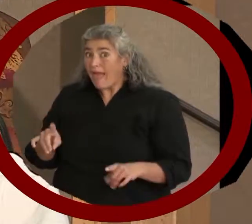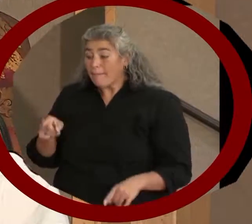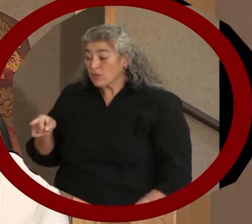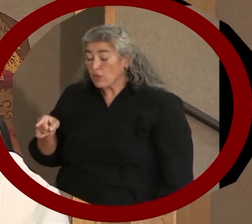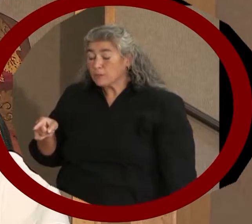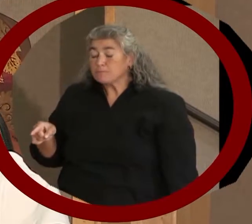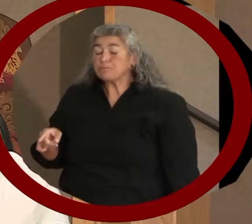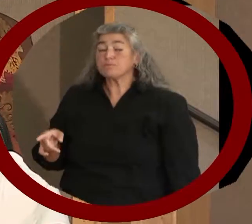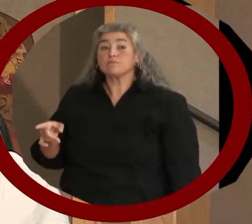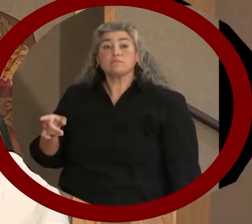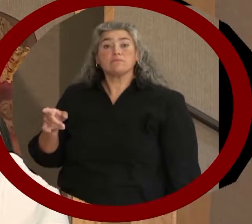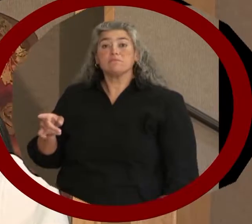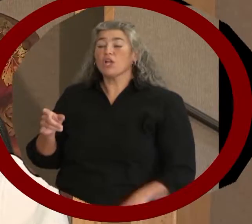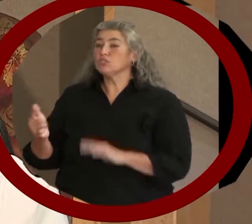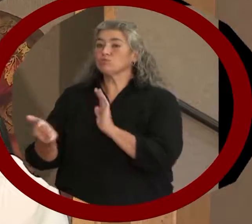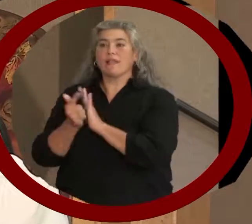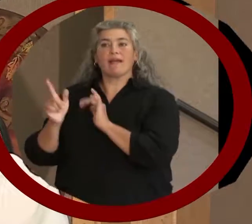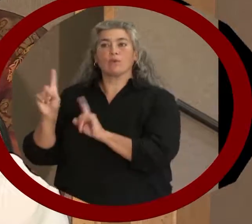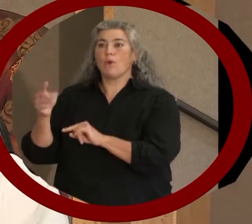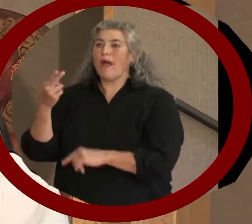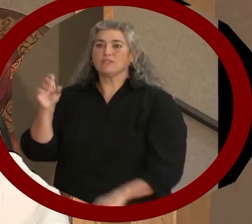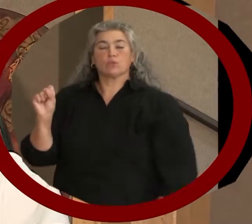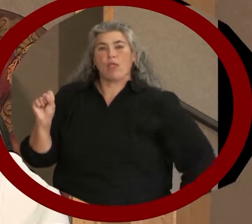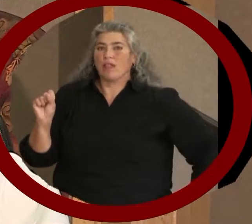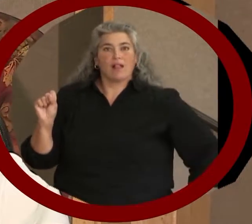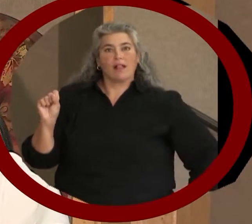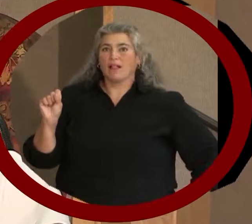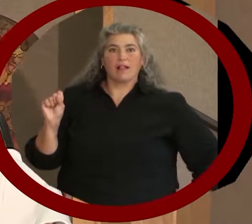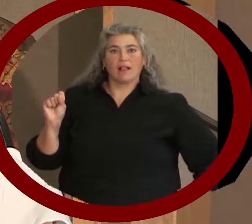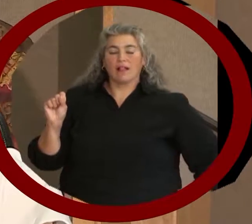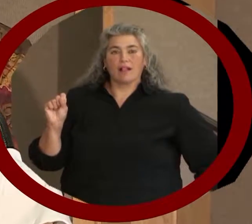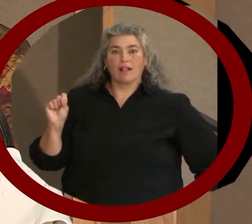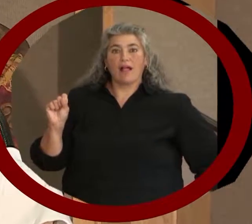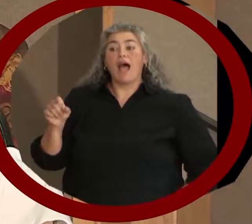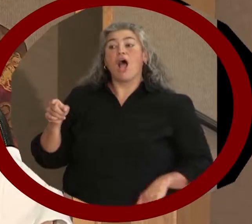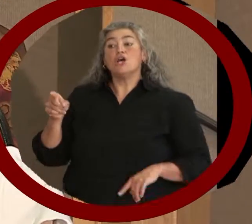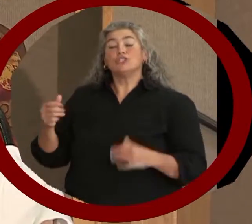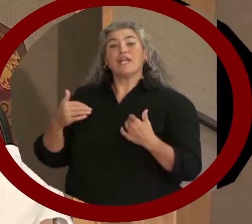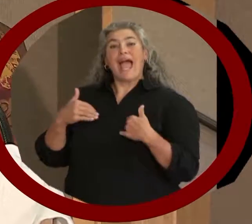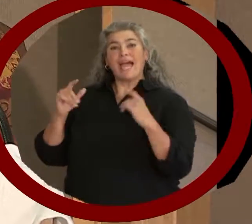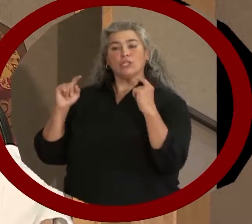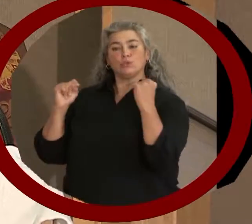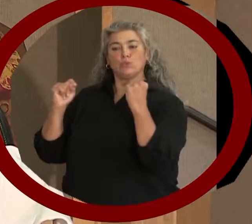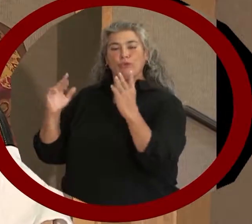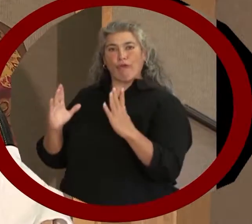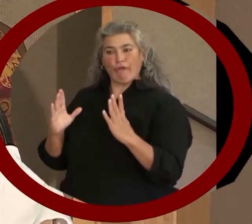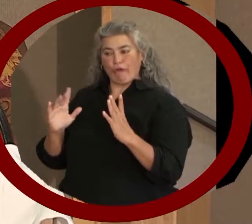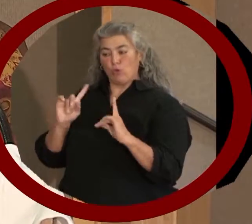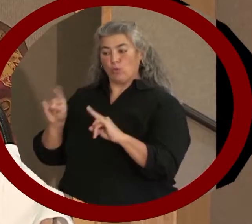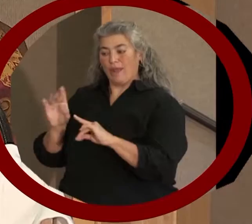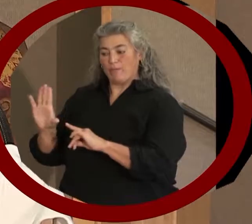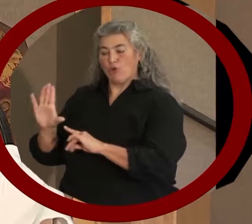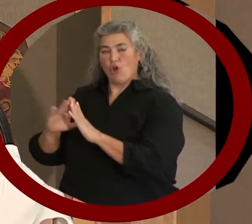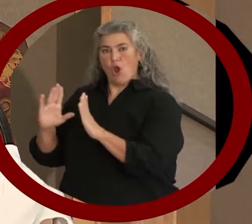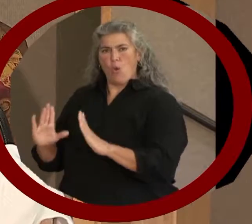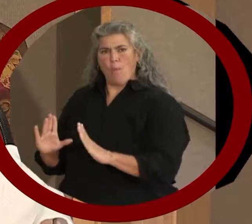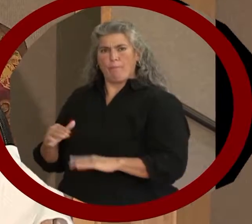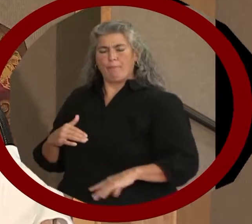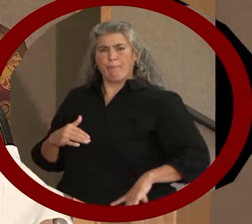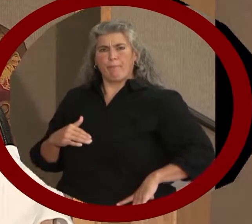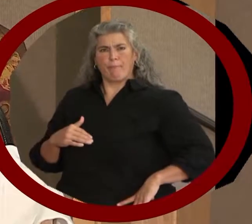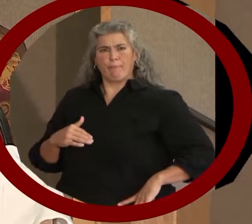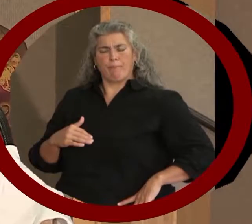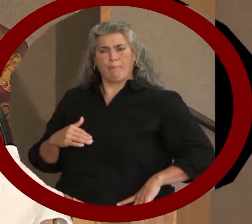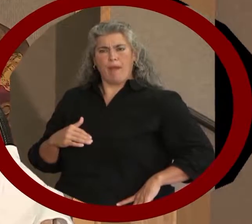Instead, she had a tutor that came to her home so that she could get an education. And I couldn't understand